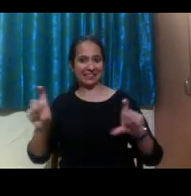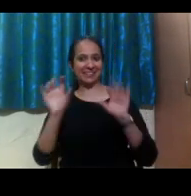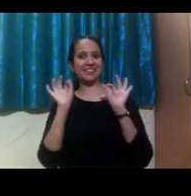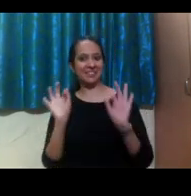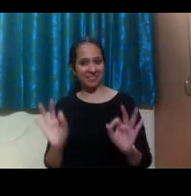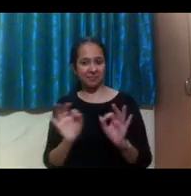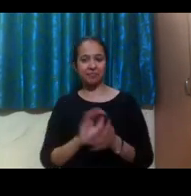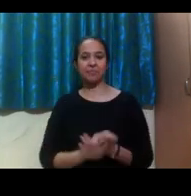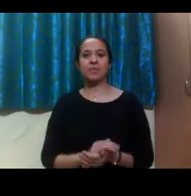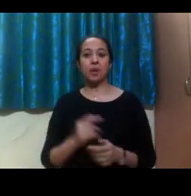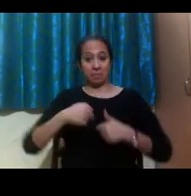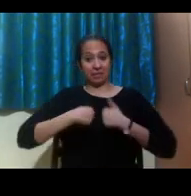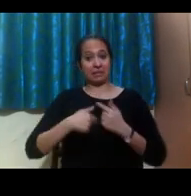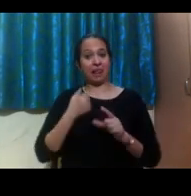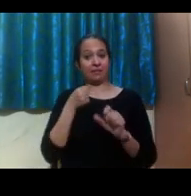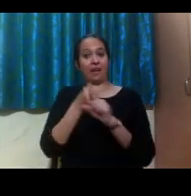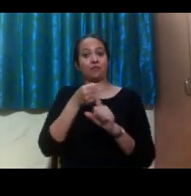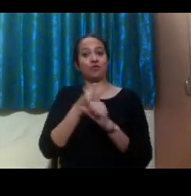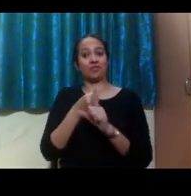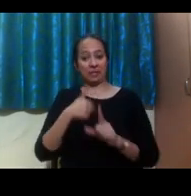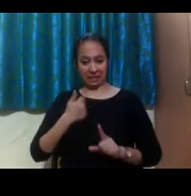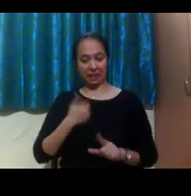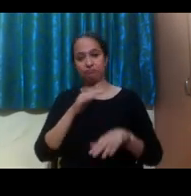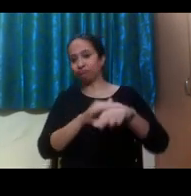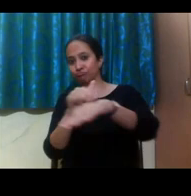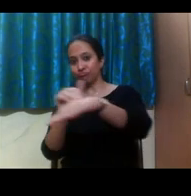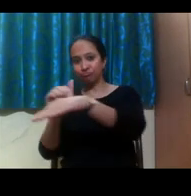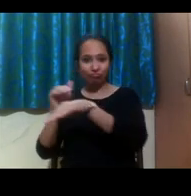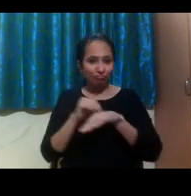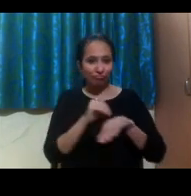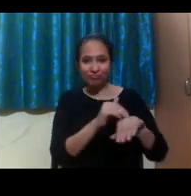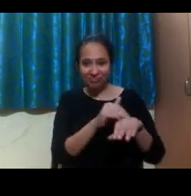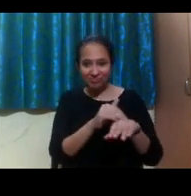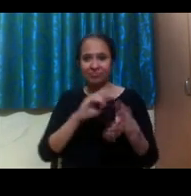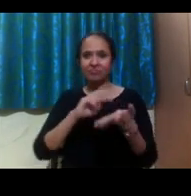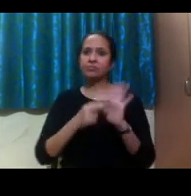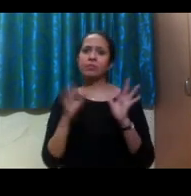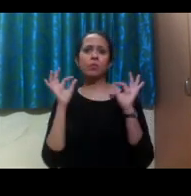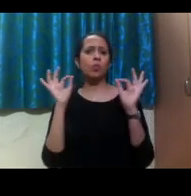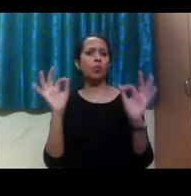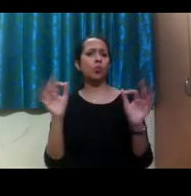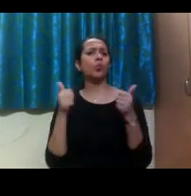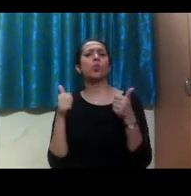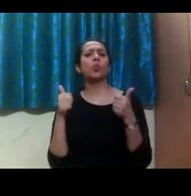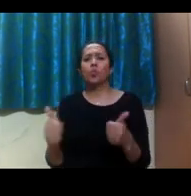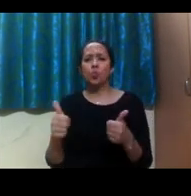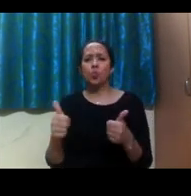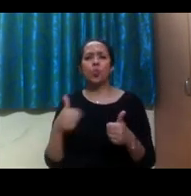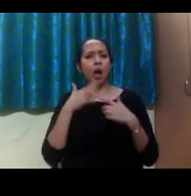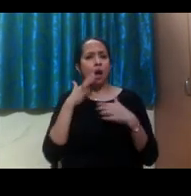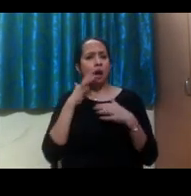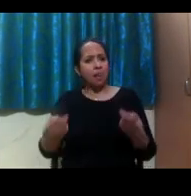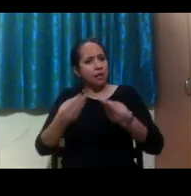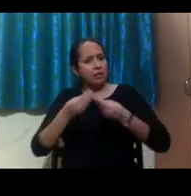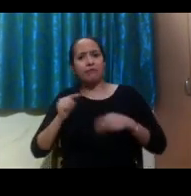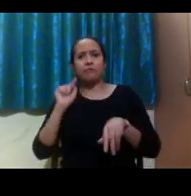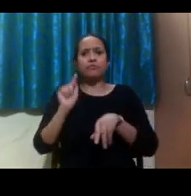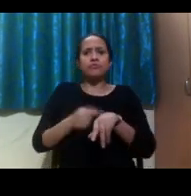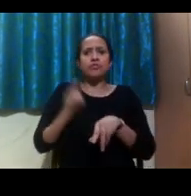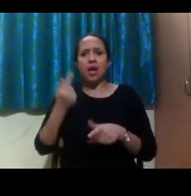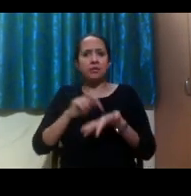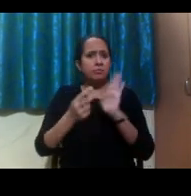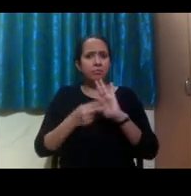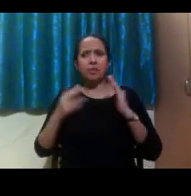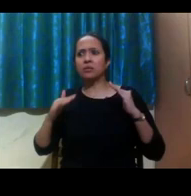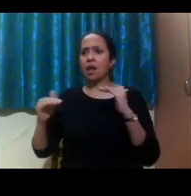-advocacy, is very important. It ultimately would allow me to have a level